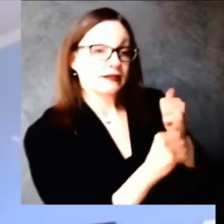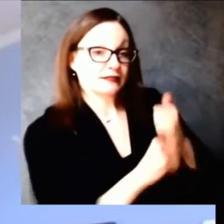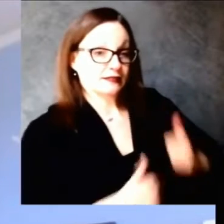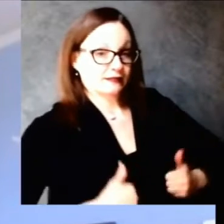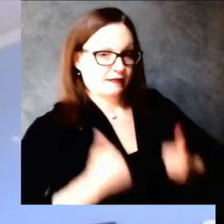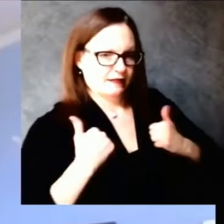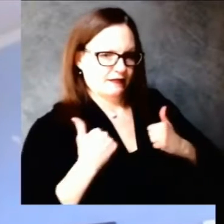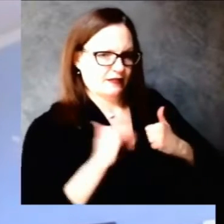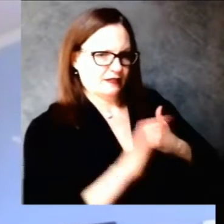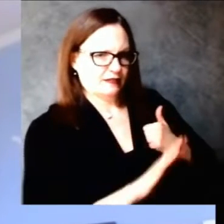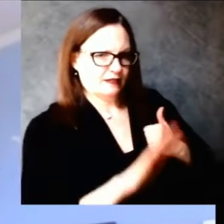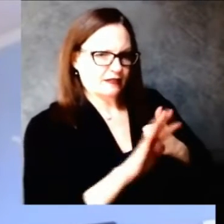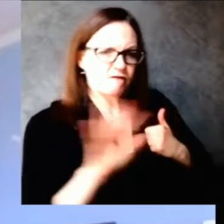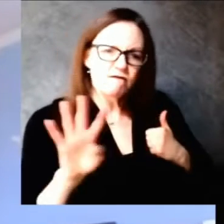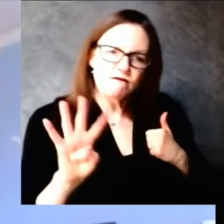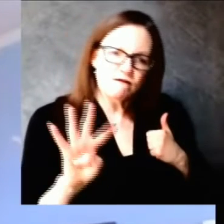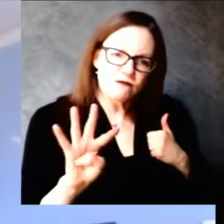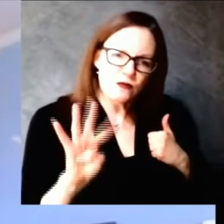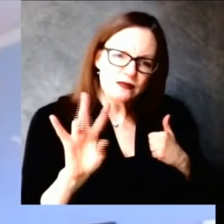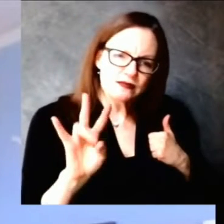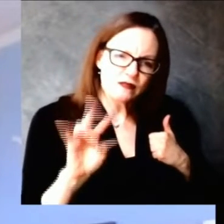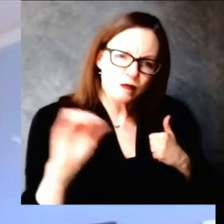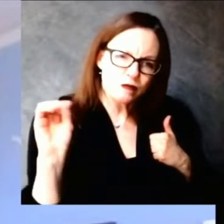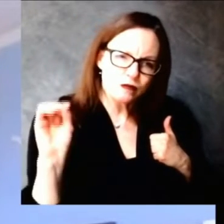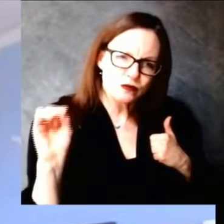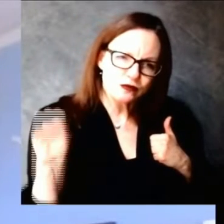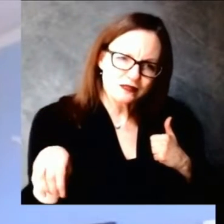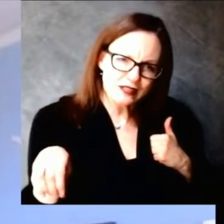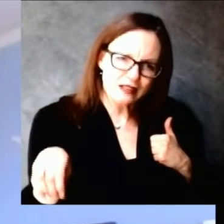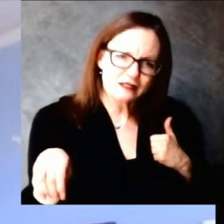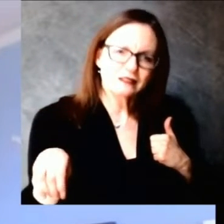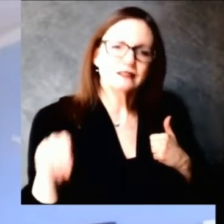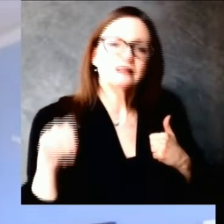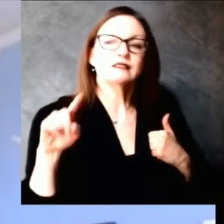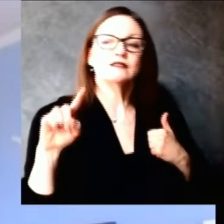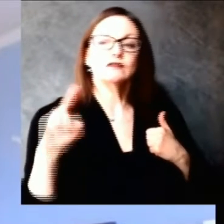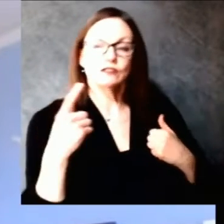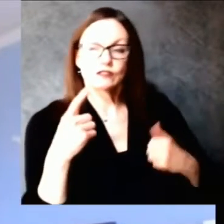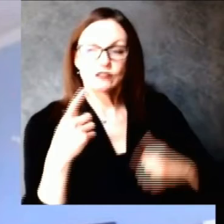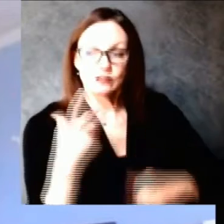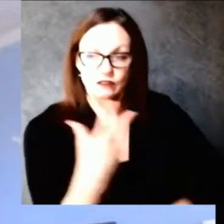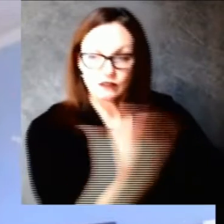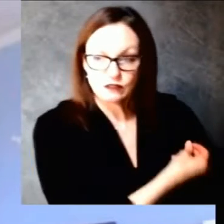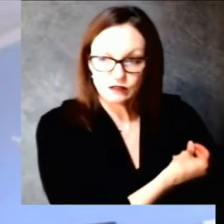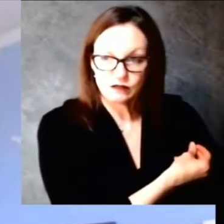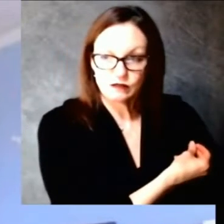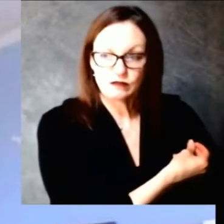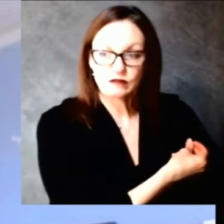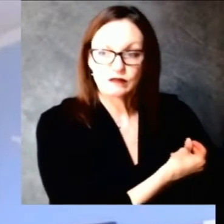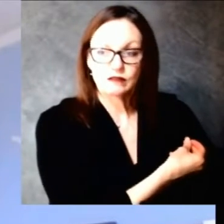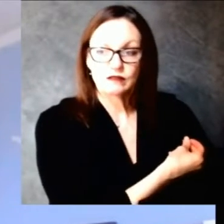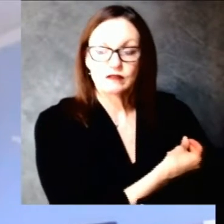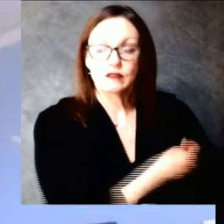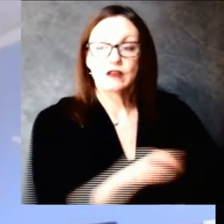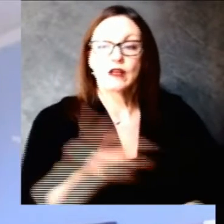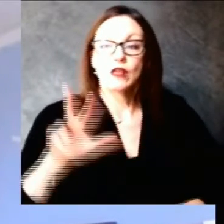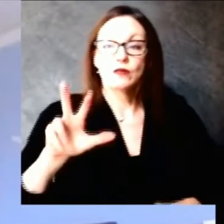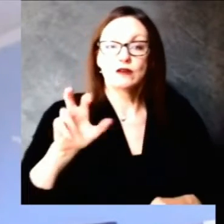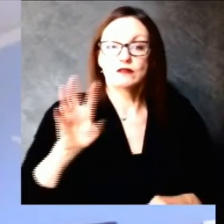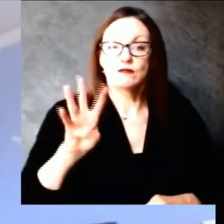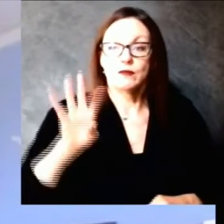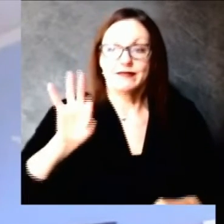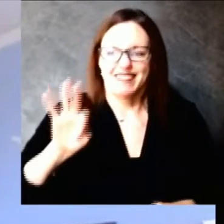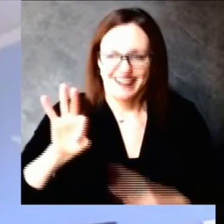entities having their first dose clinics so the assisted living is a much larger group that's nearly over 3